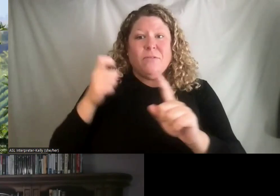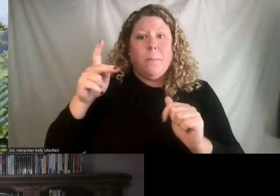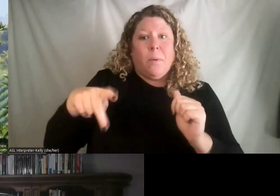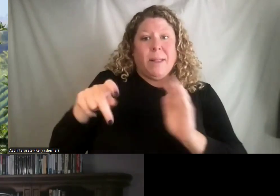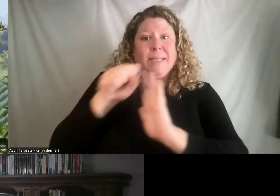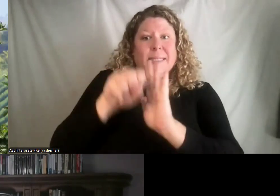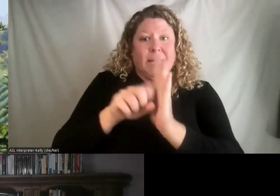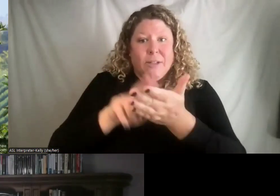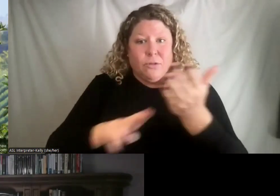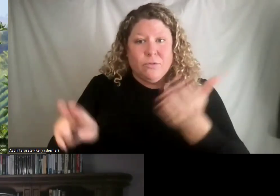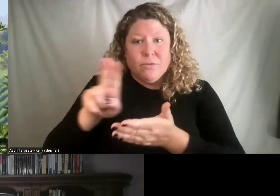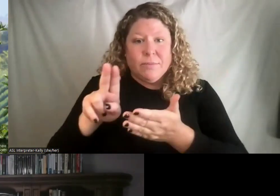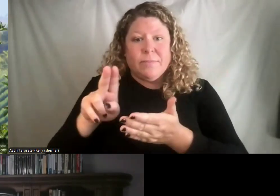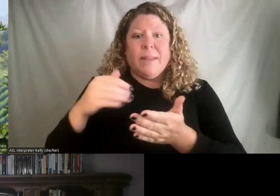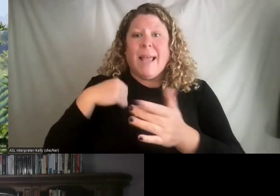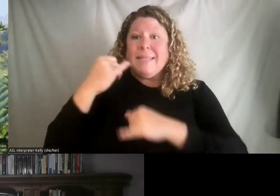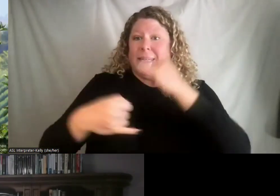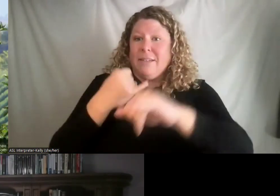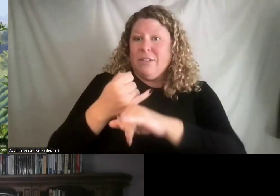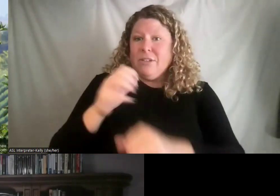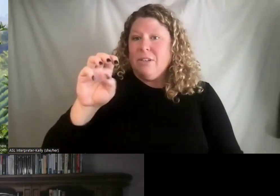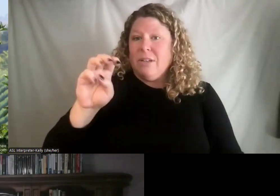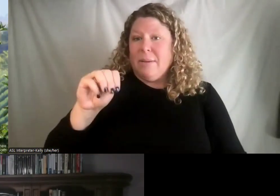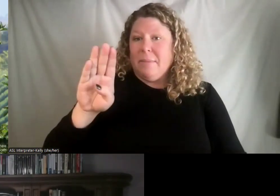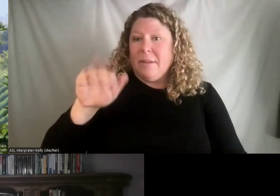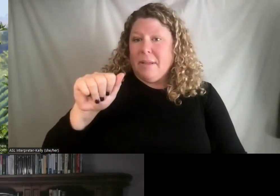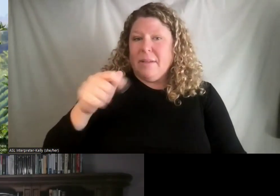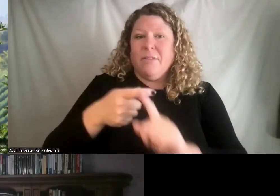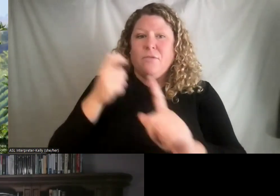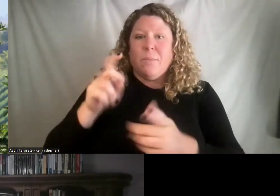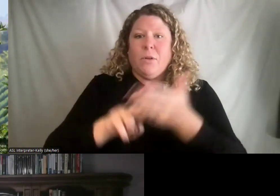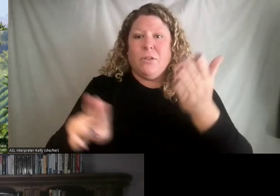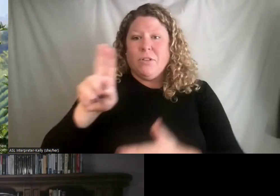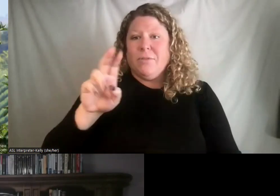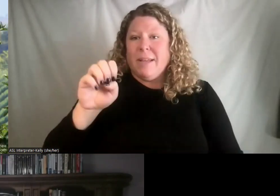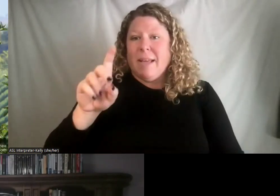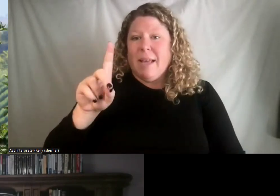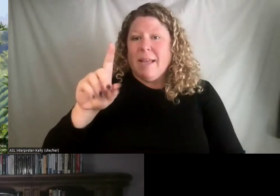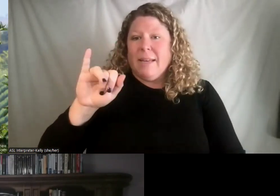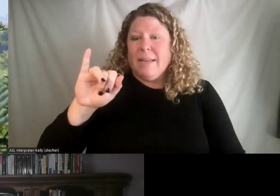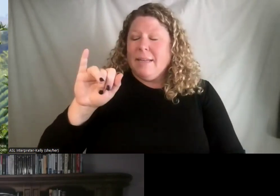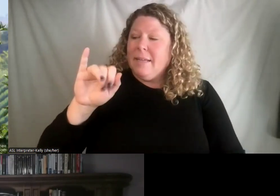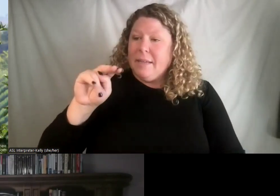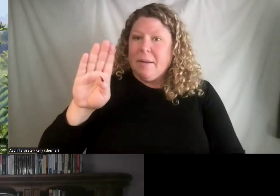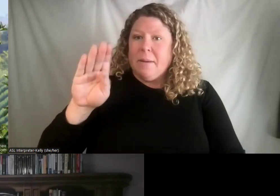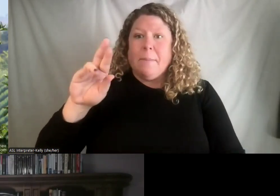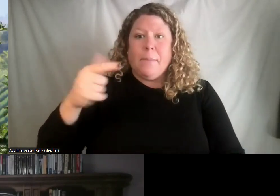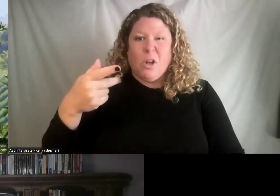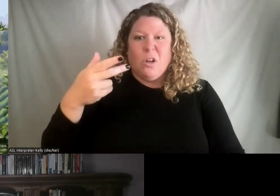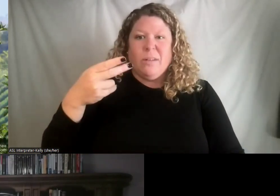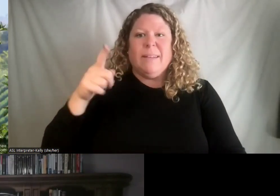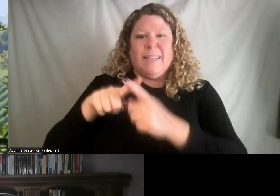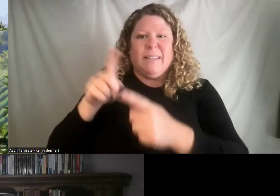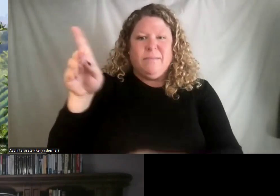and an international MBA from the University of Edinburgh in Scotland. He also is a PMP and Certified